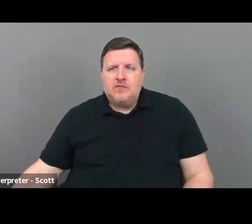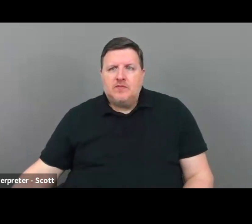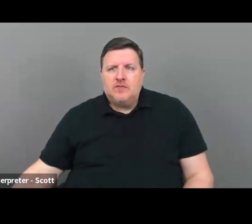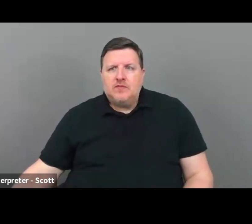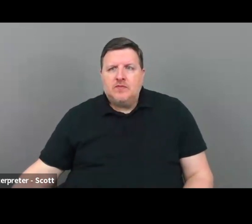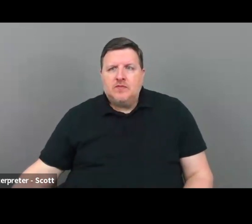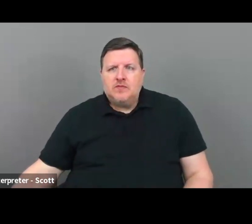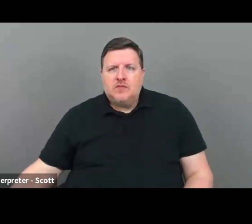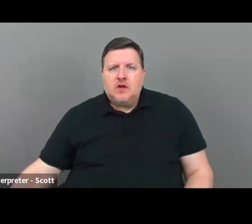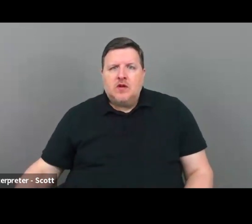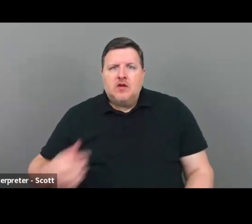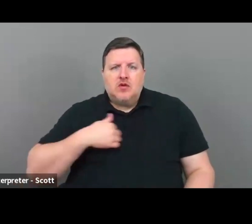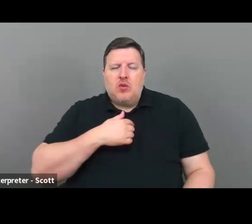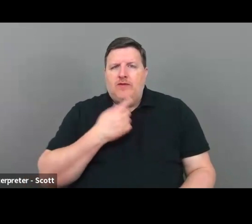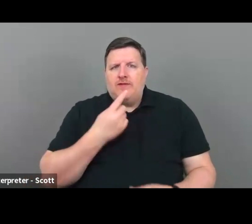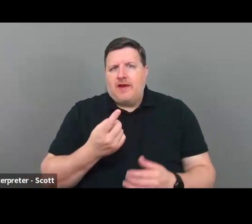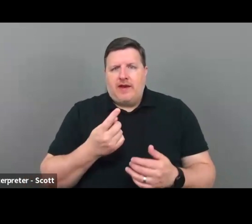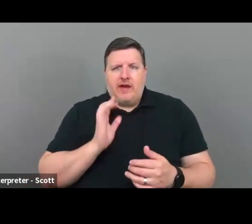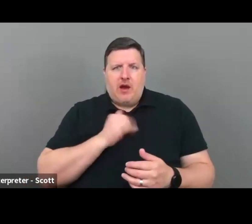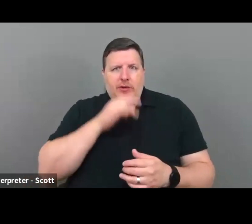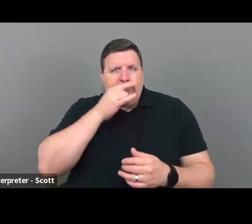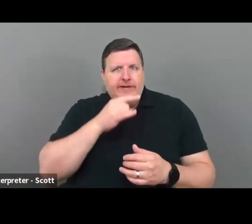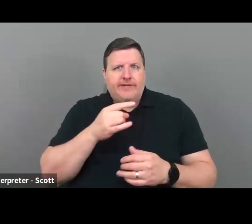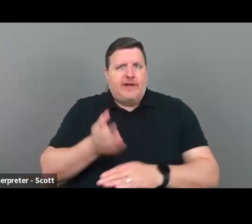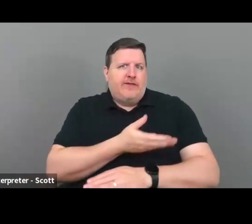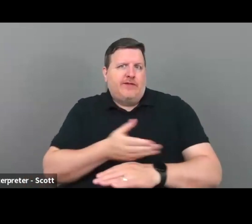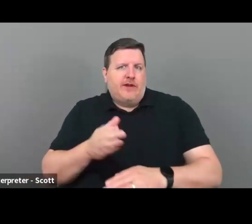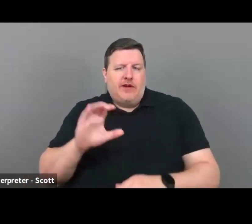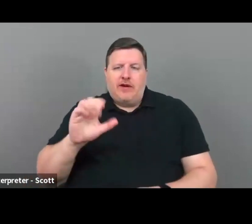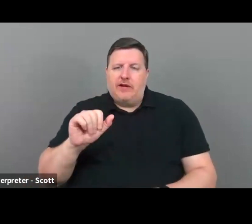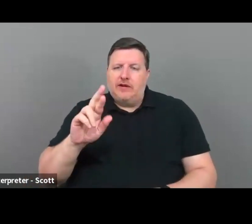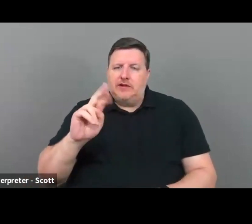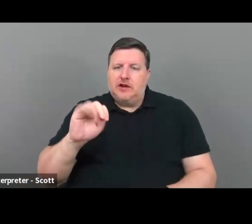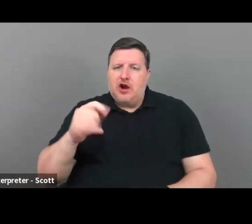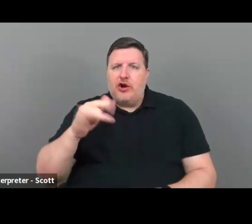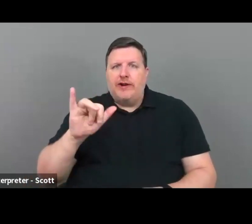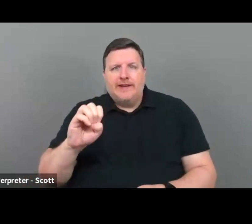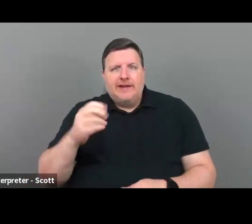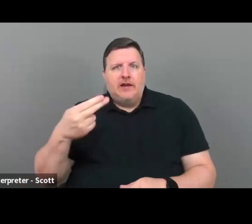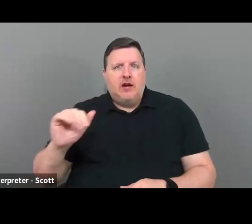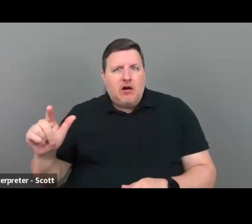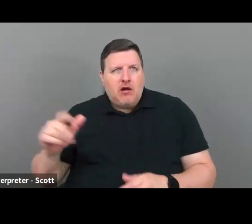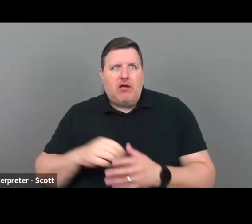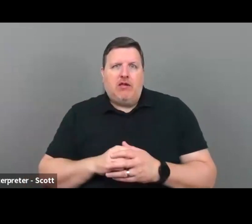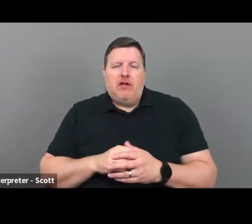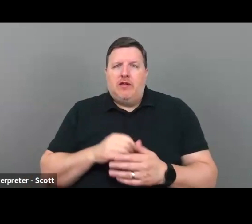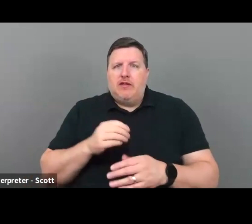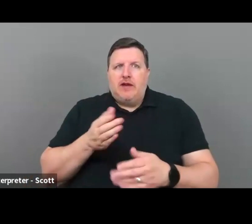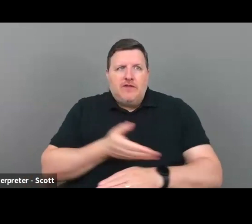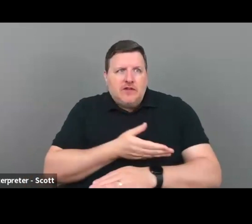several times. They've sung with, uh, the famed mezzo-soprano Joyce DiDonato. They've sung with Yo-Yo Ma.